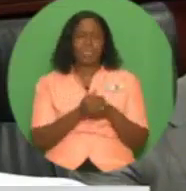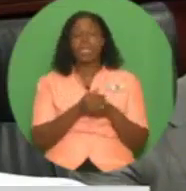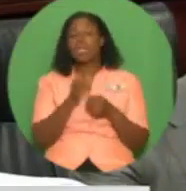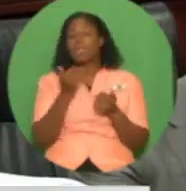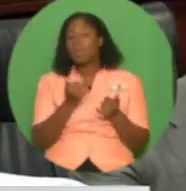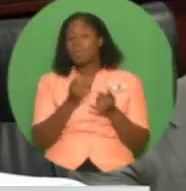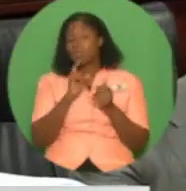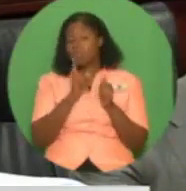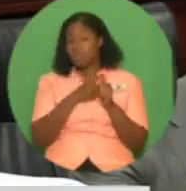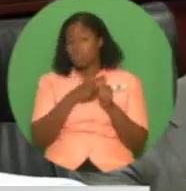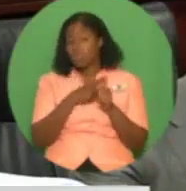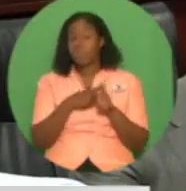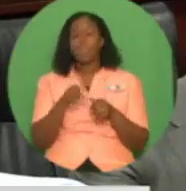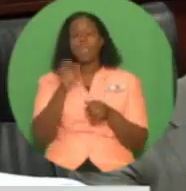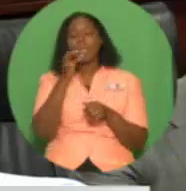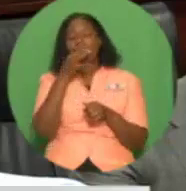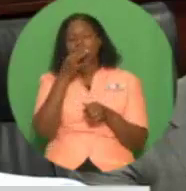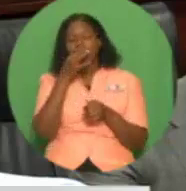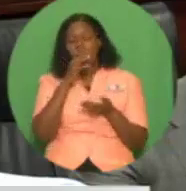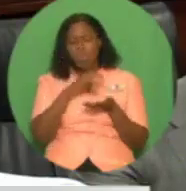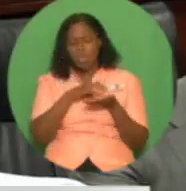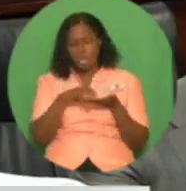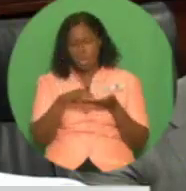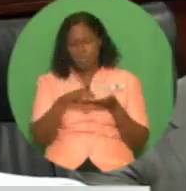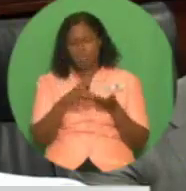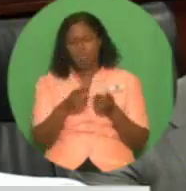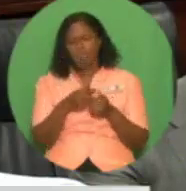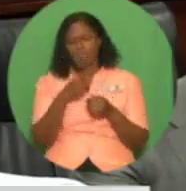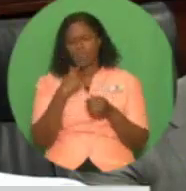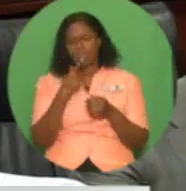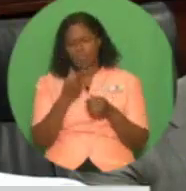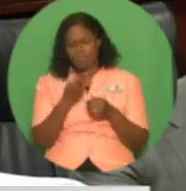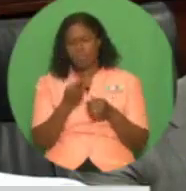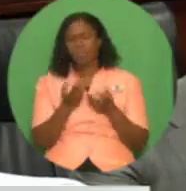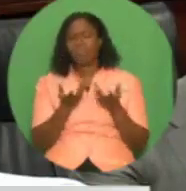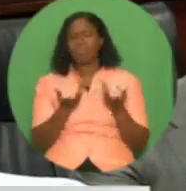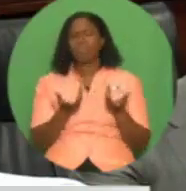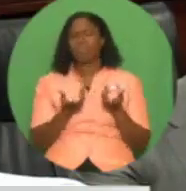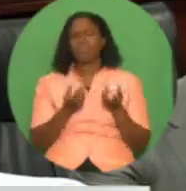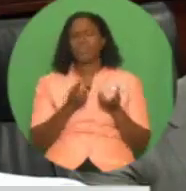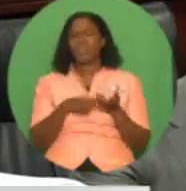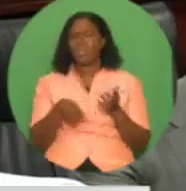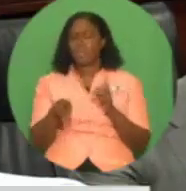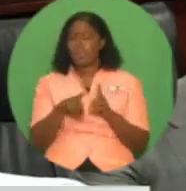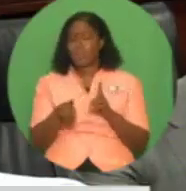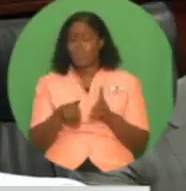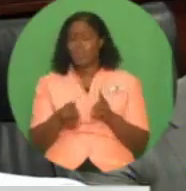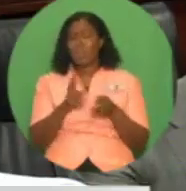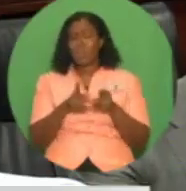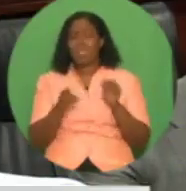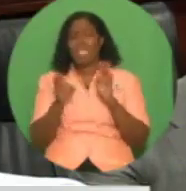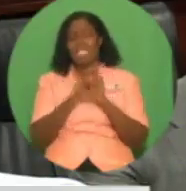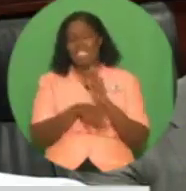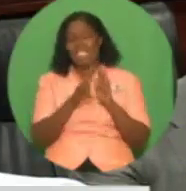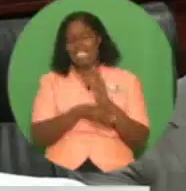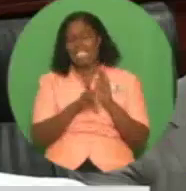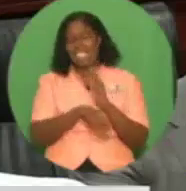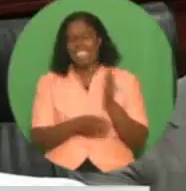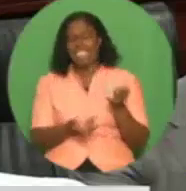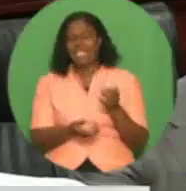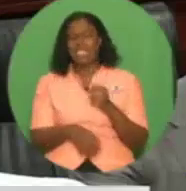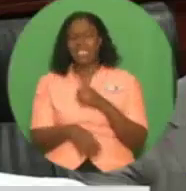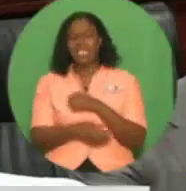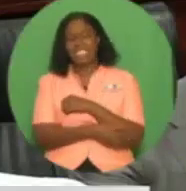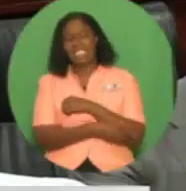verification and evaluation to remove cheaters. Through a program of direct engagement